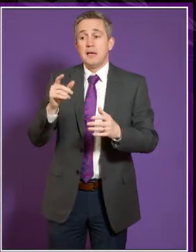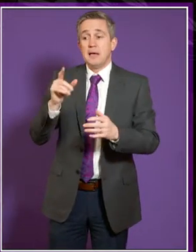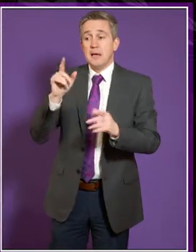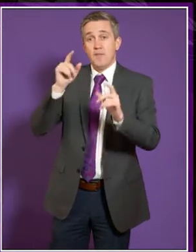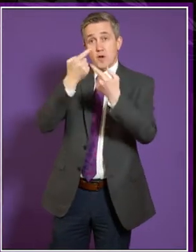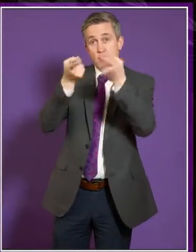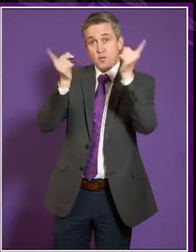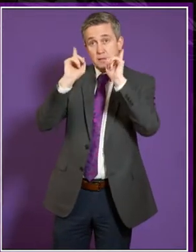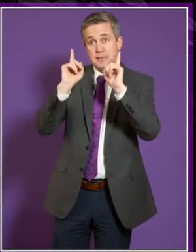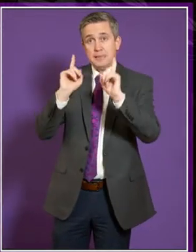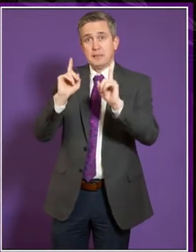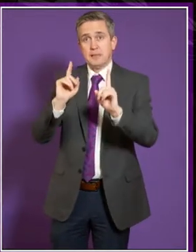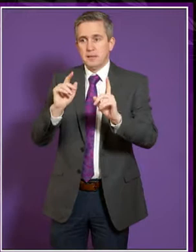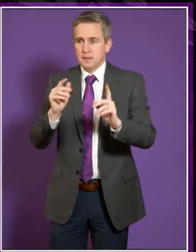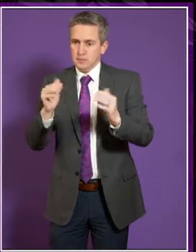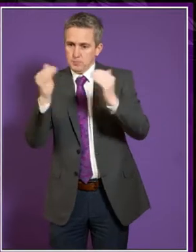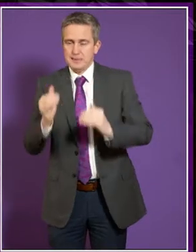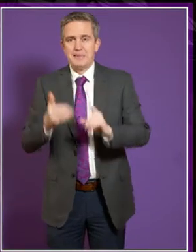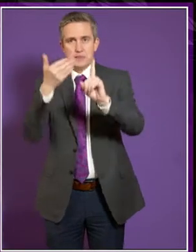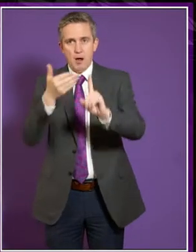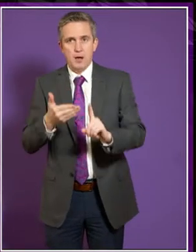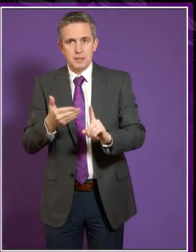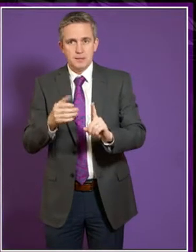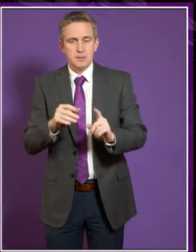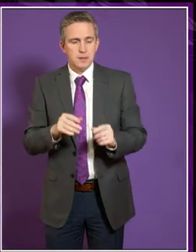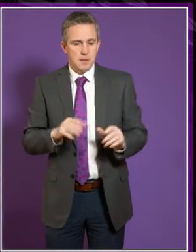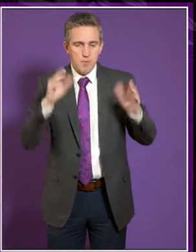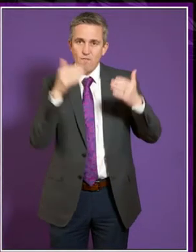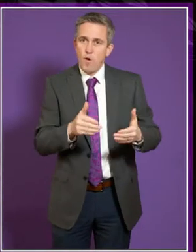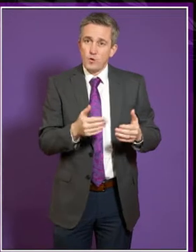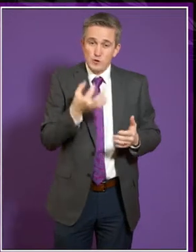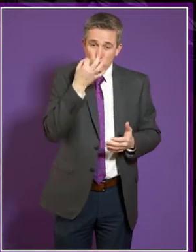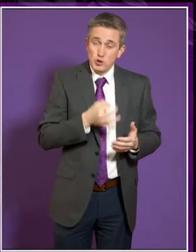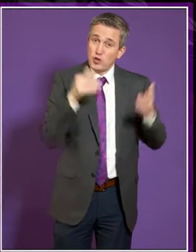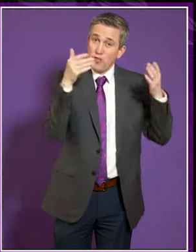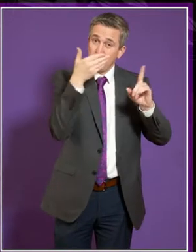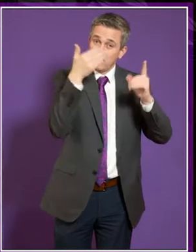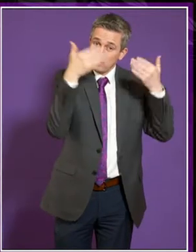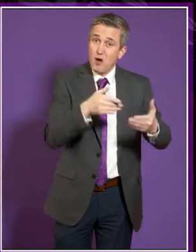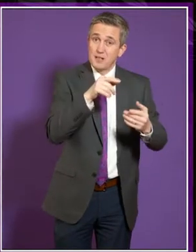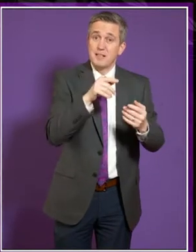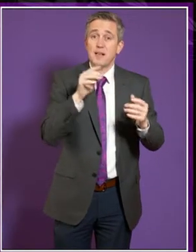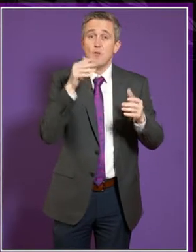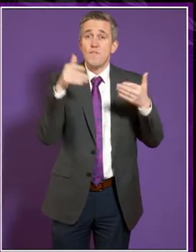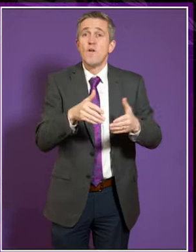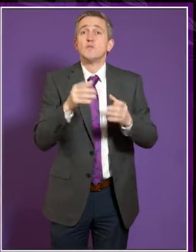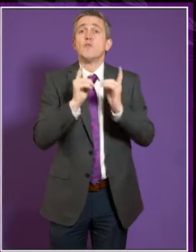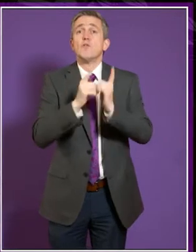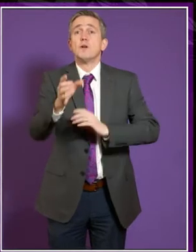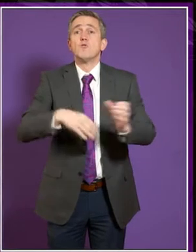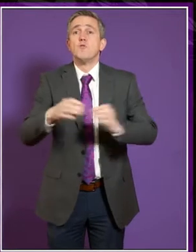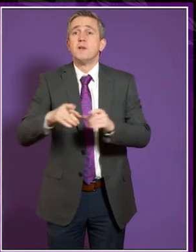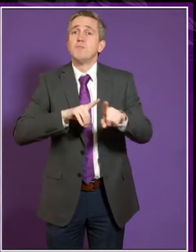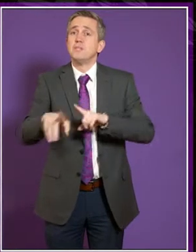targets, it's focusing or its efforts on meeting a particular target. Inevitably, it will prioritize recruitment of certain groups of students